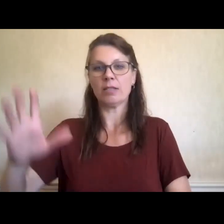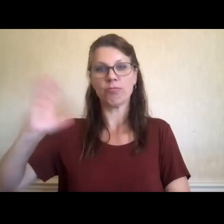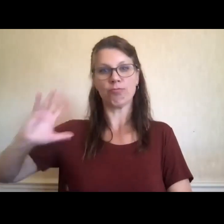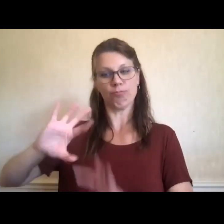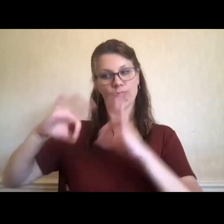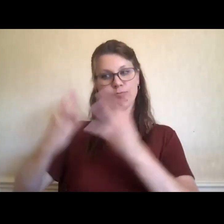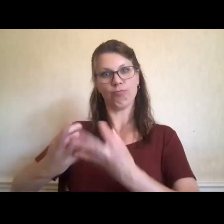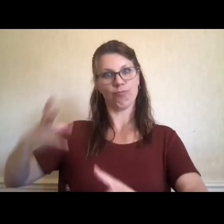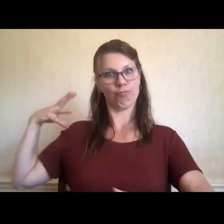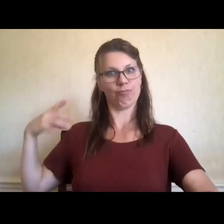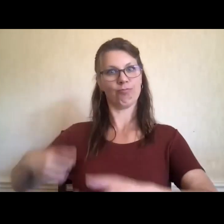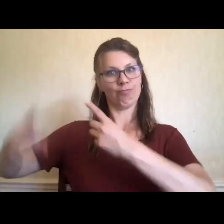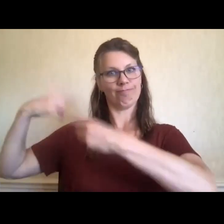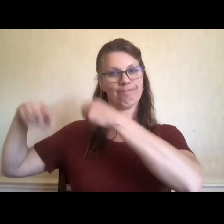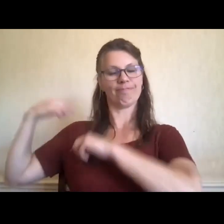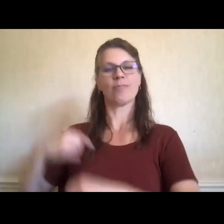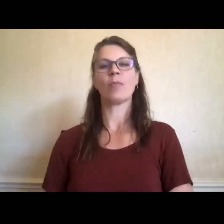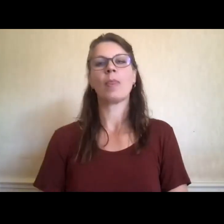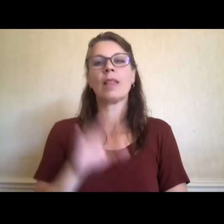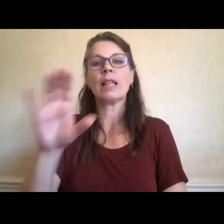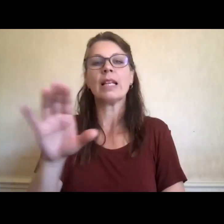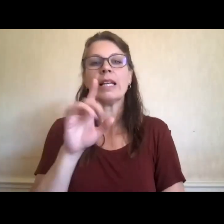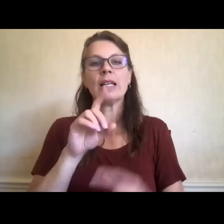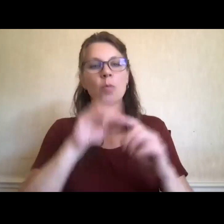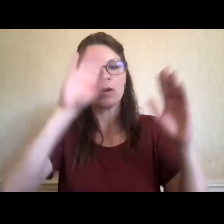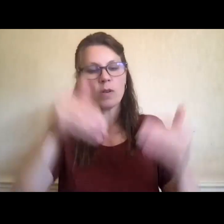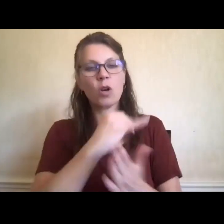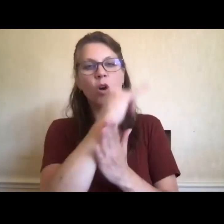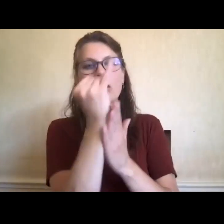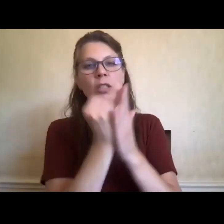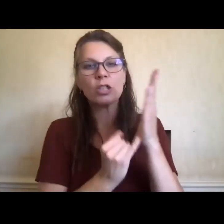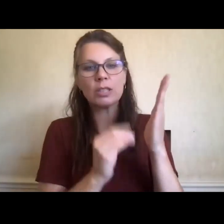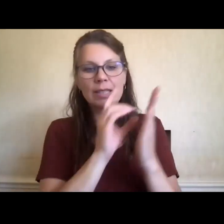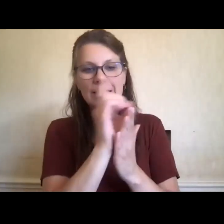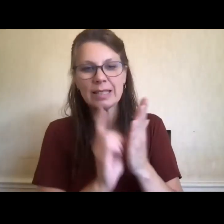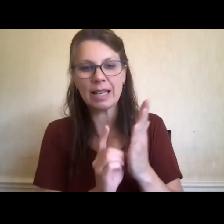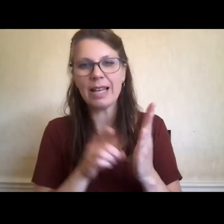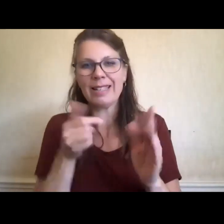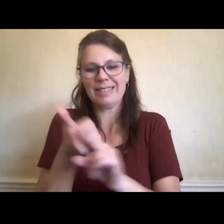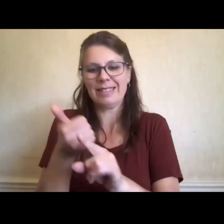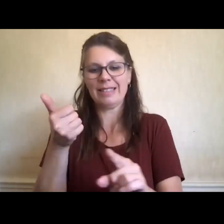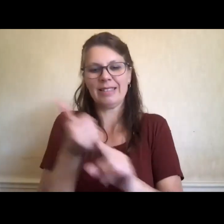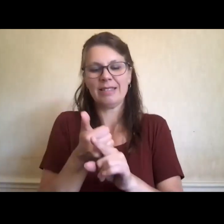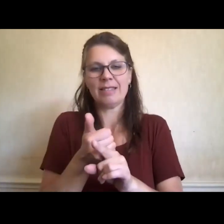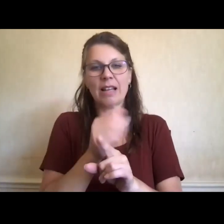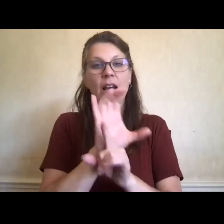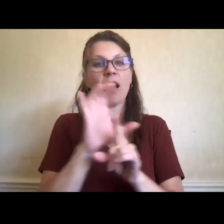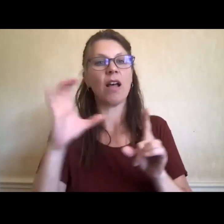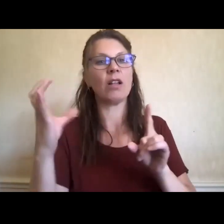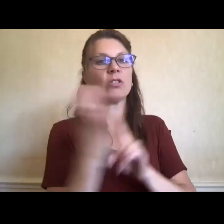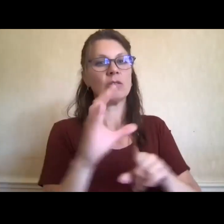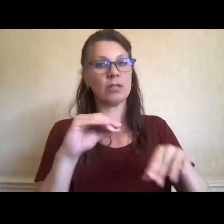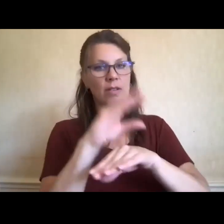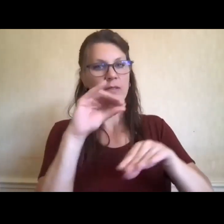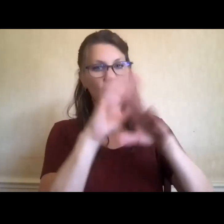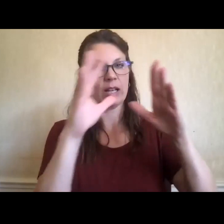deeply rooted in art and architectural design. He is currently the cultural advisor for the City of Vancouver's Sea to City